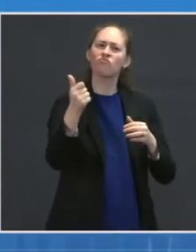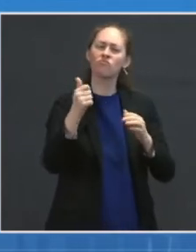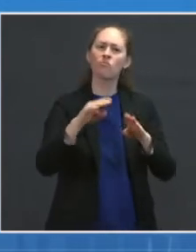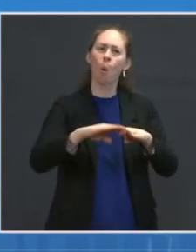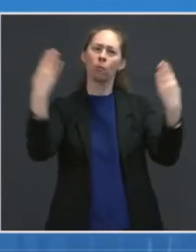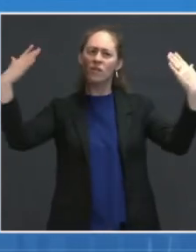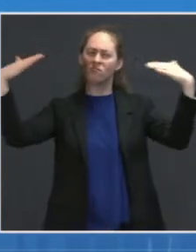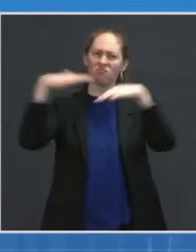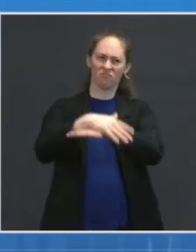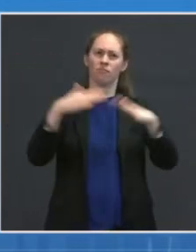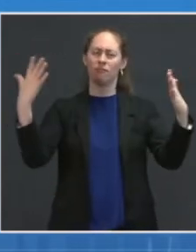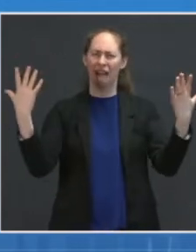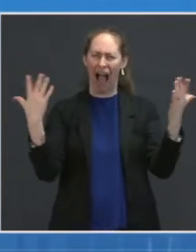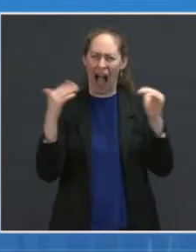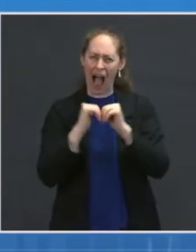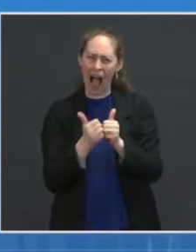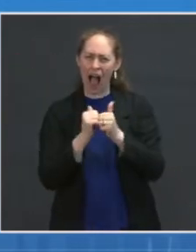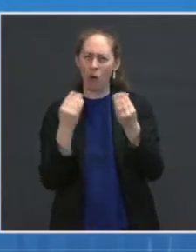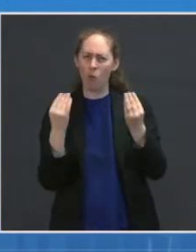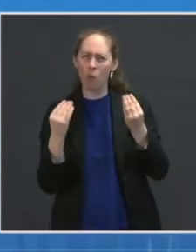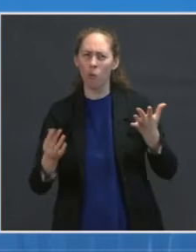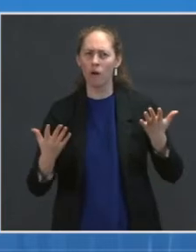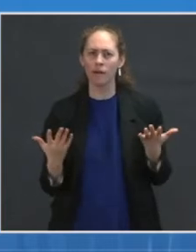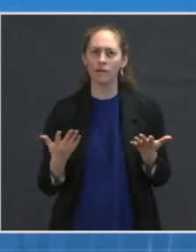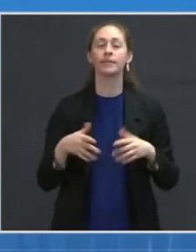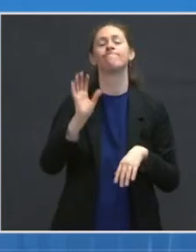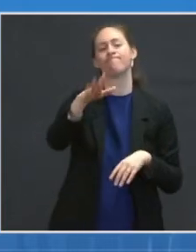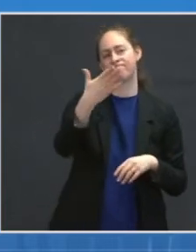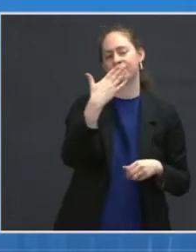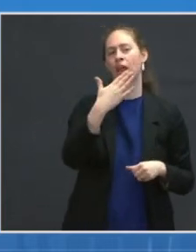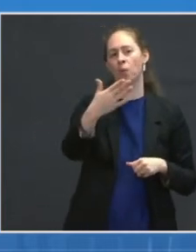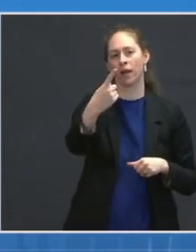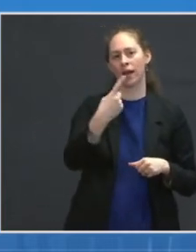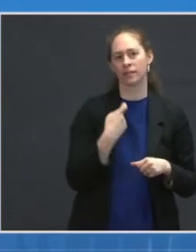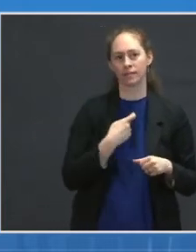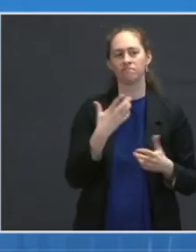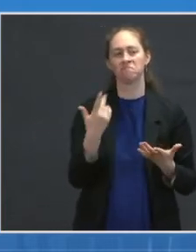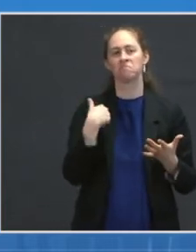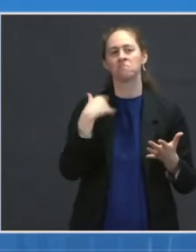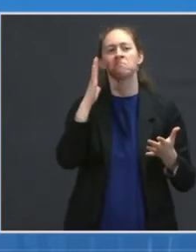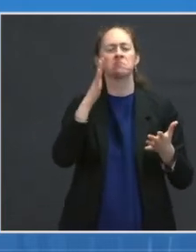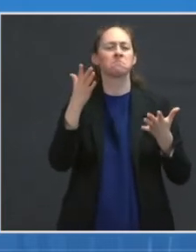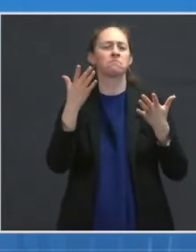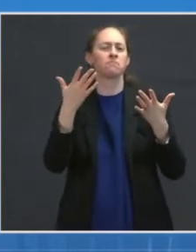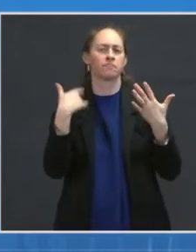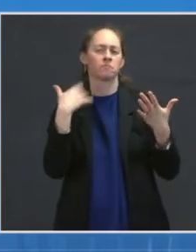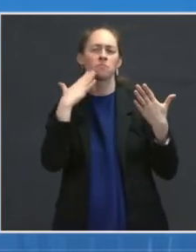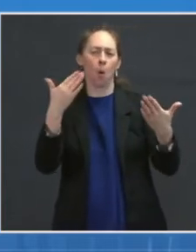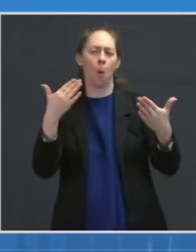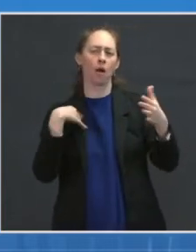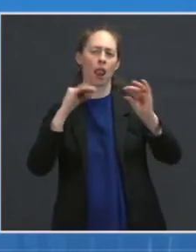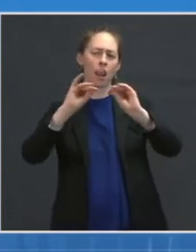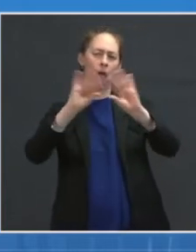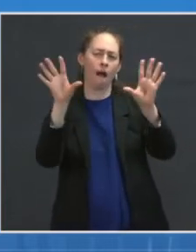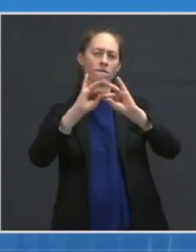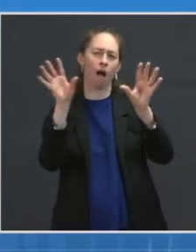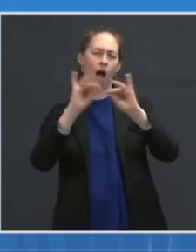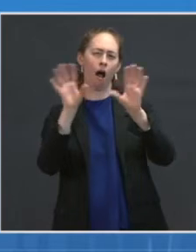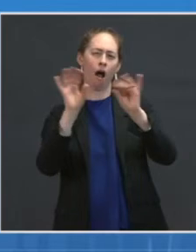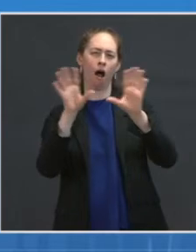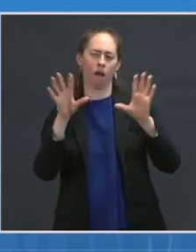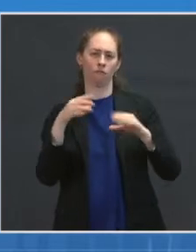Thanks for that question. I think that question actually allows us to clarify a few things, and I'm going to turn to Dr. Walensky to do that.